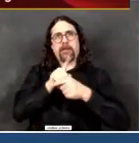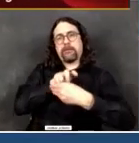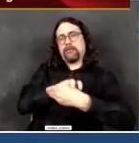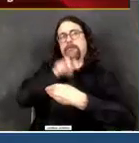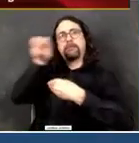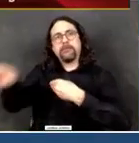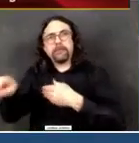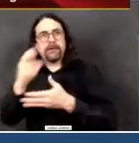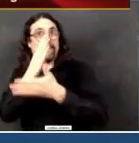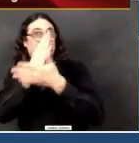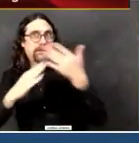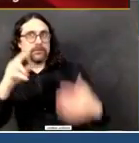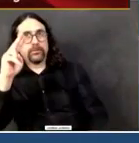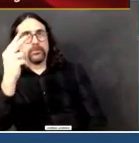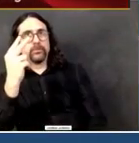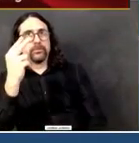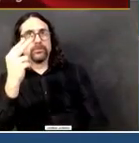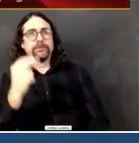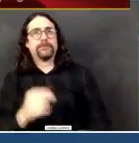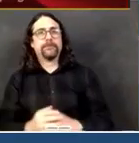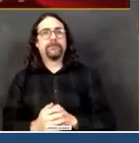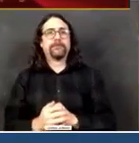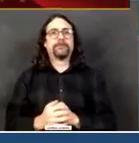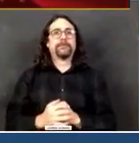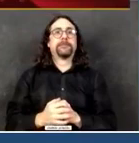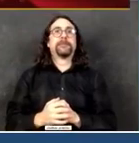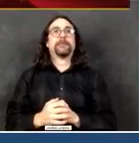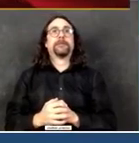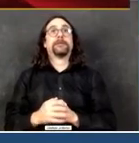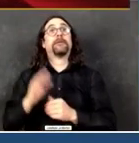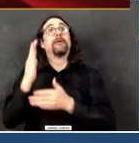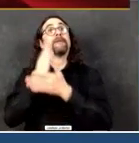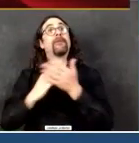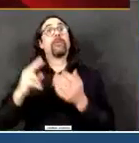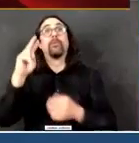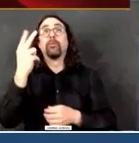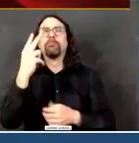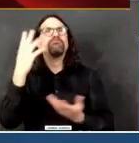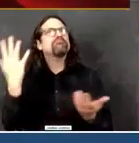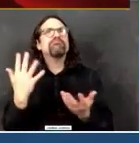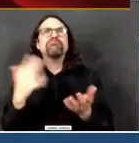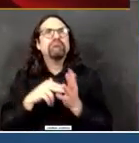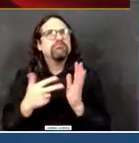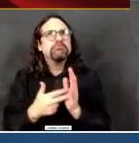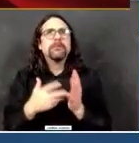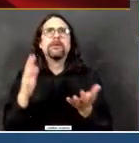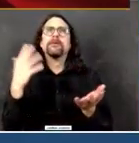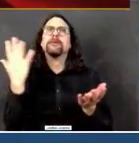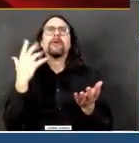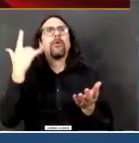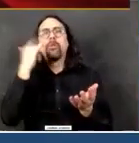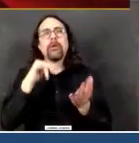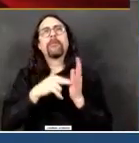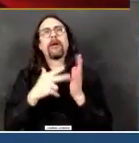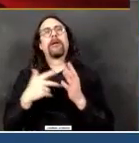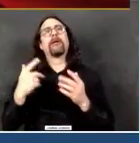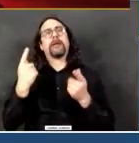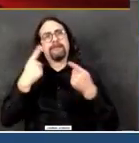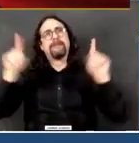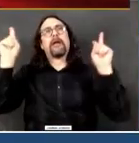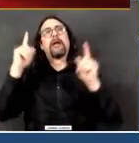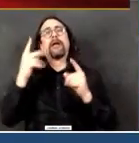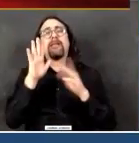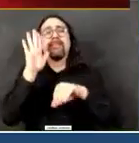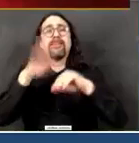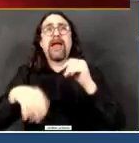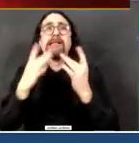more to the community level as we get sufficient supply. And I want to emphasize